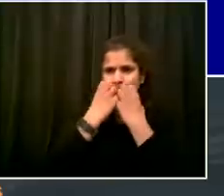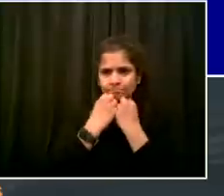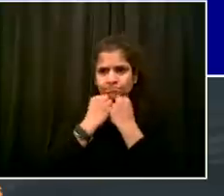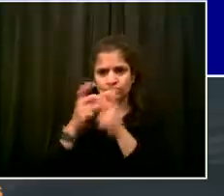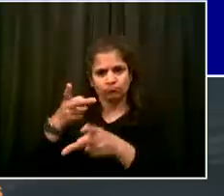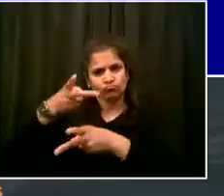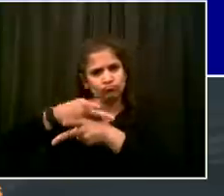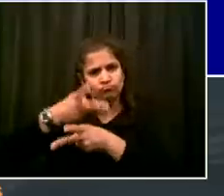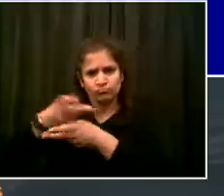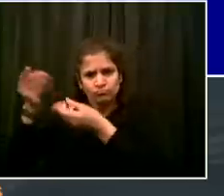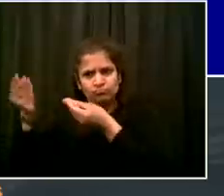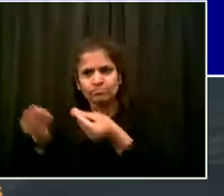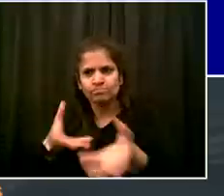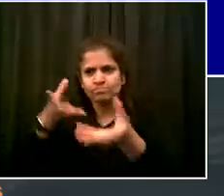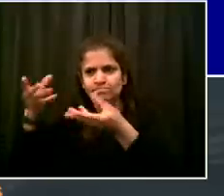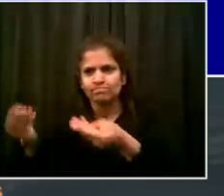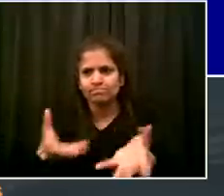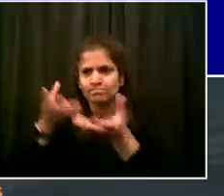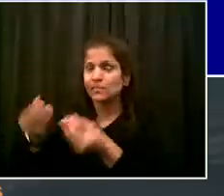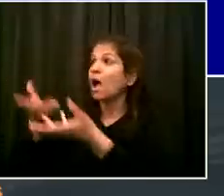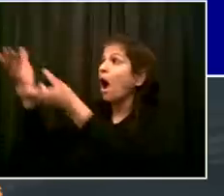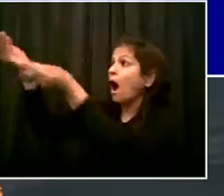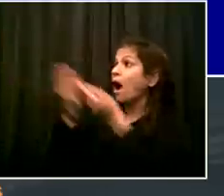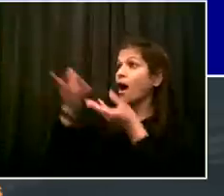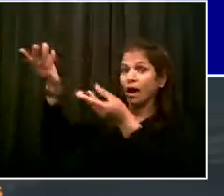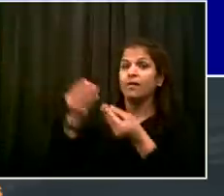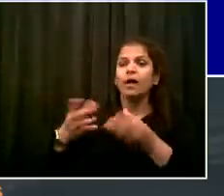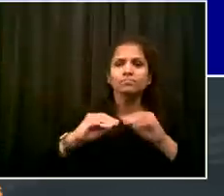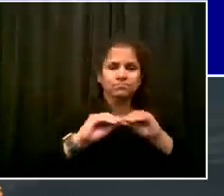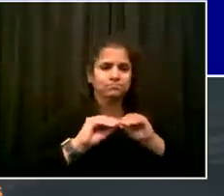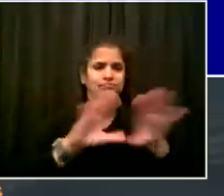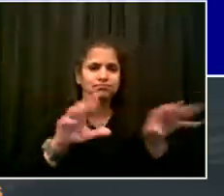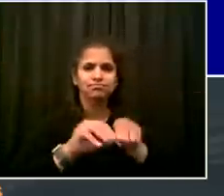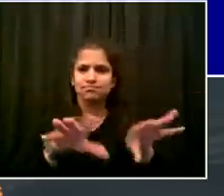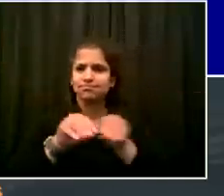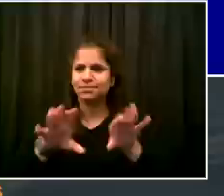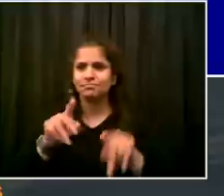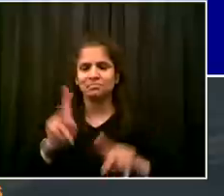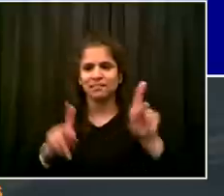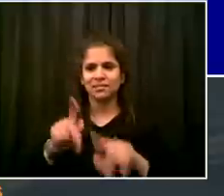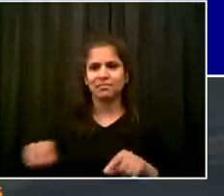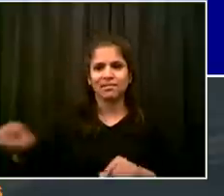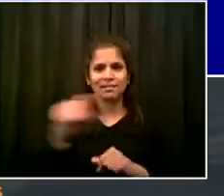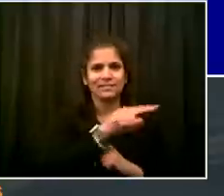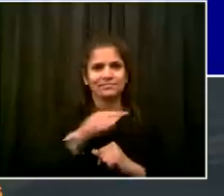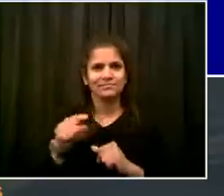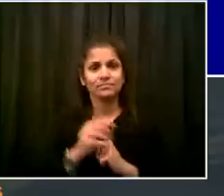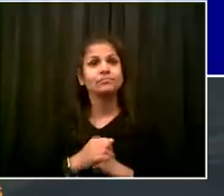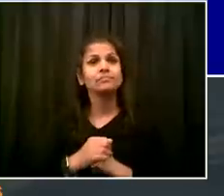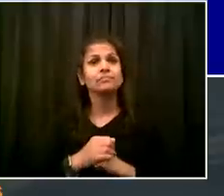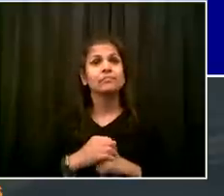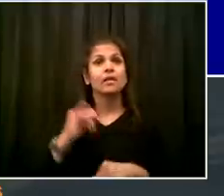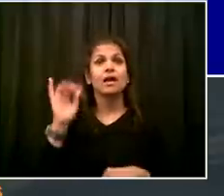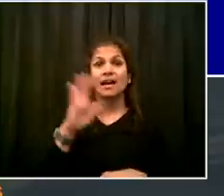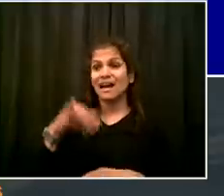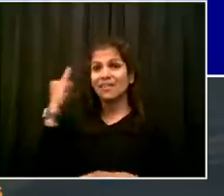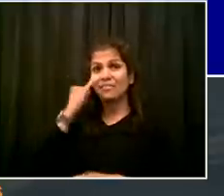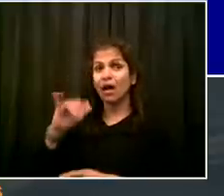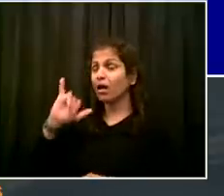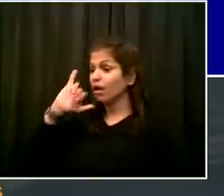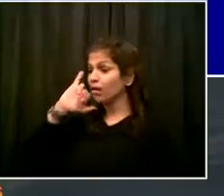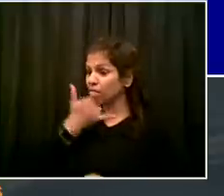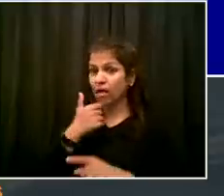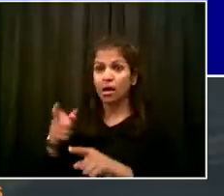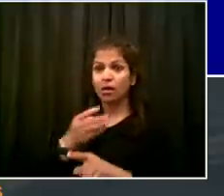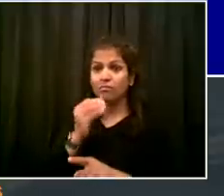you're getting what you expected, you should call 311 immediately. Or if you want to use the computer, go